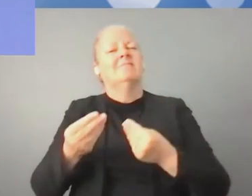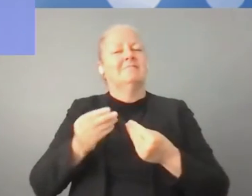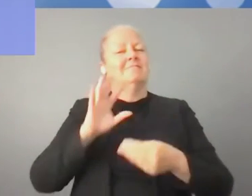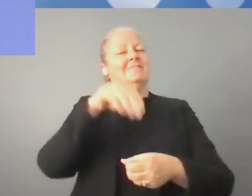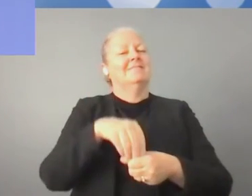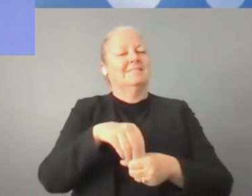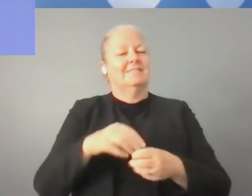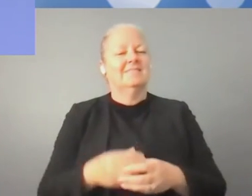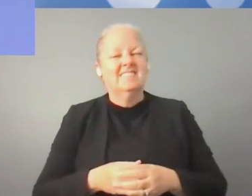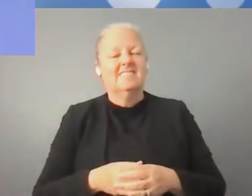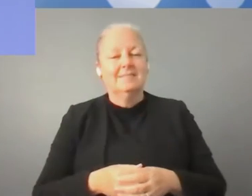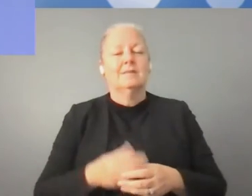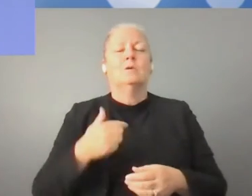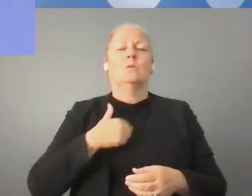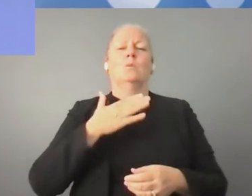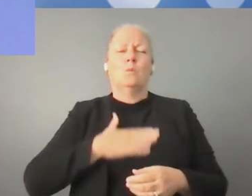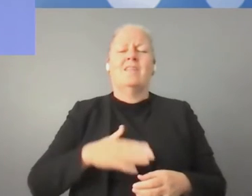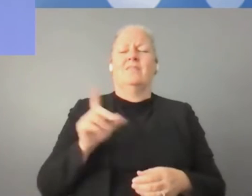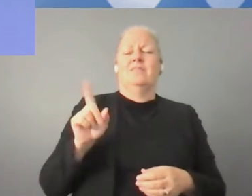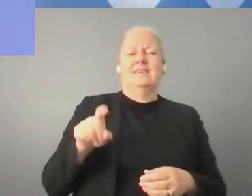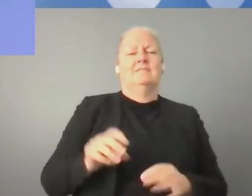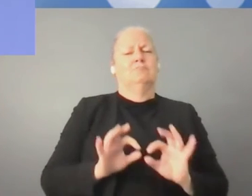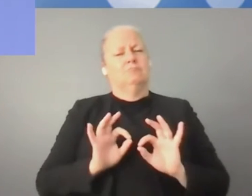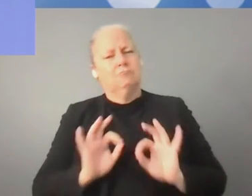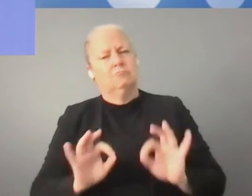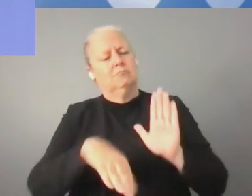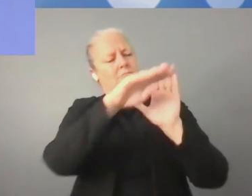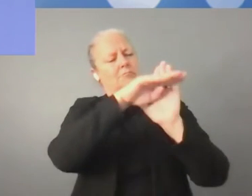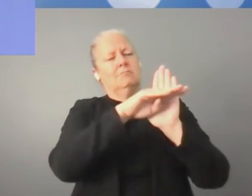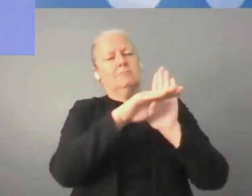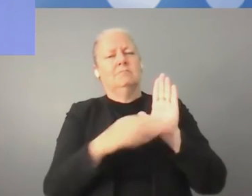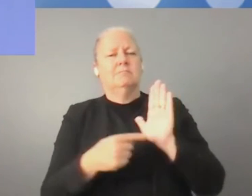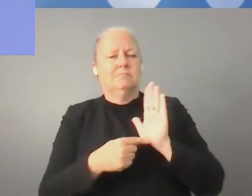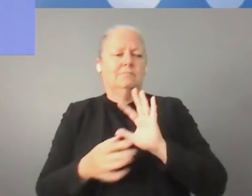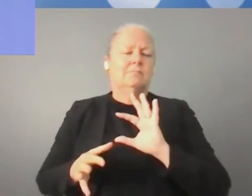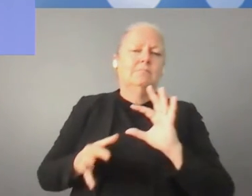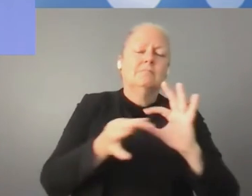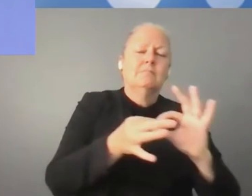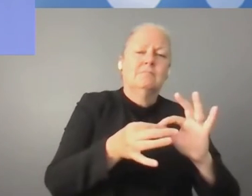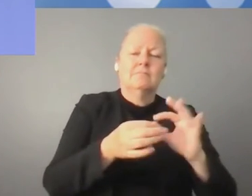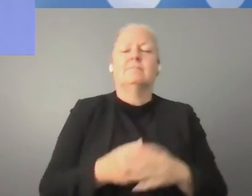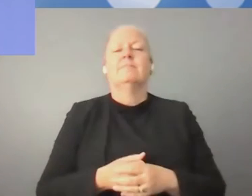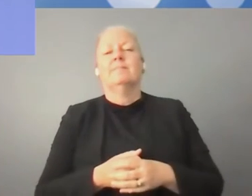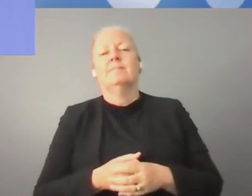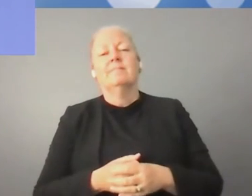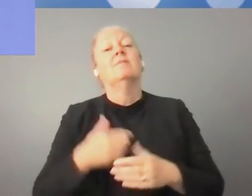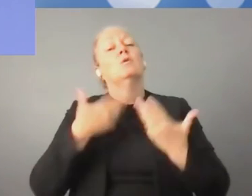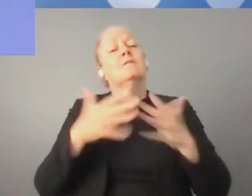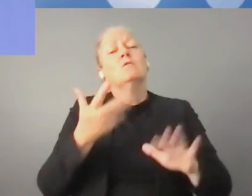need good conditions for that. As for the non-startup SMEs, it's a different ballgame. We've talked about that.